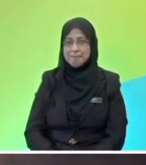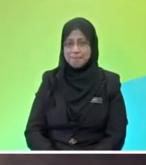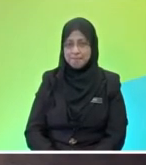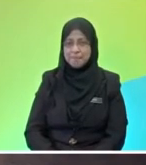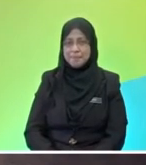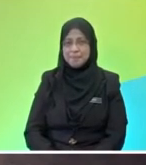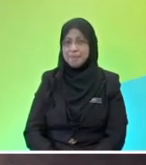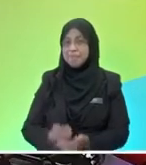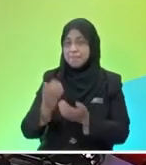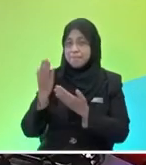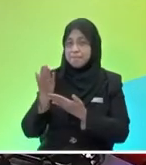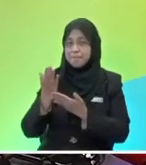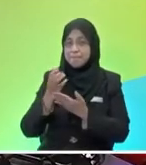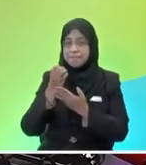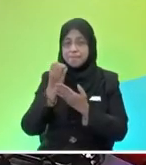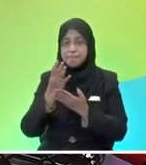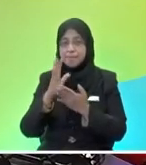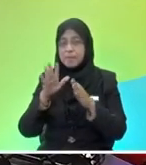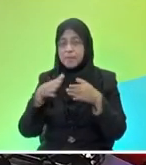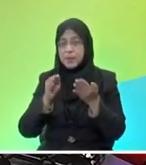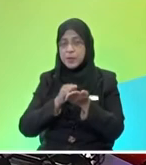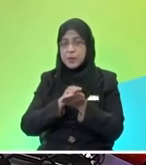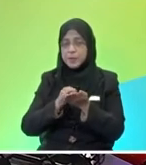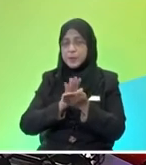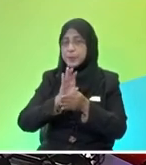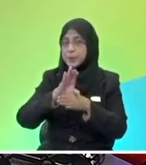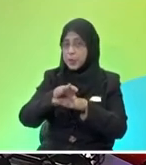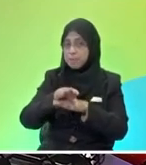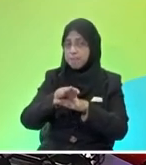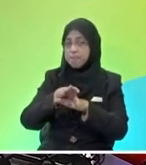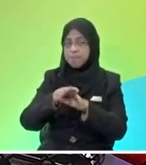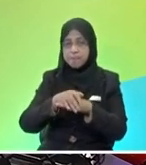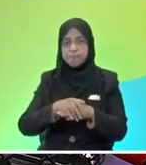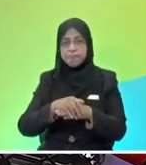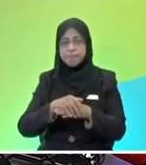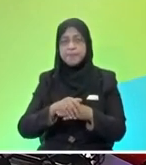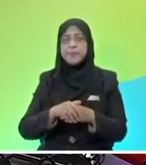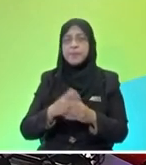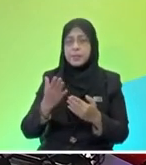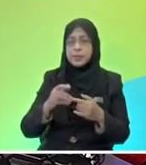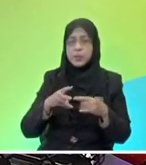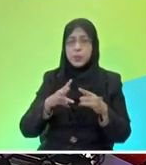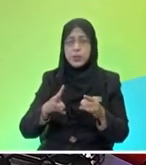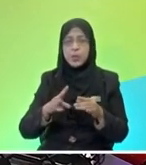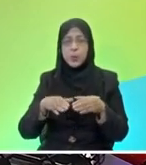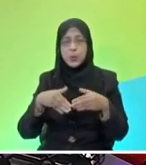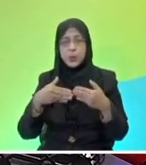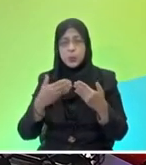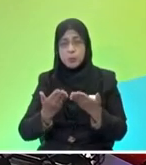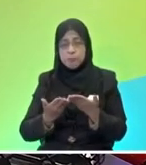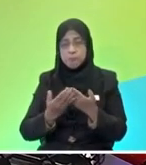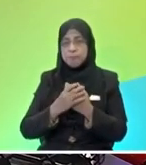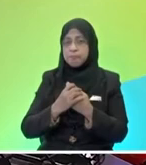she explained it she explained it extremely well yes so this is definitely a way why uh